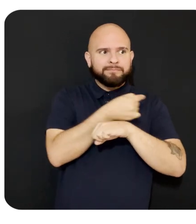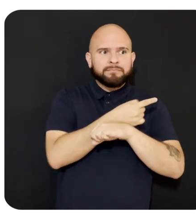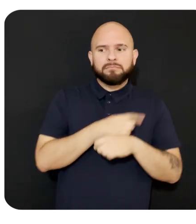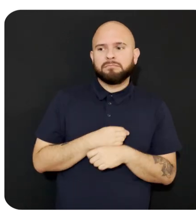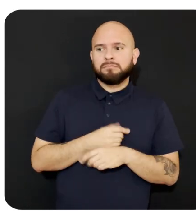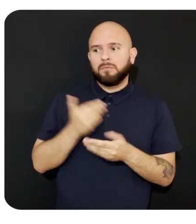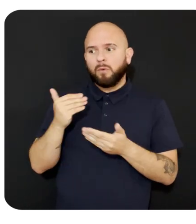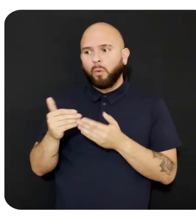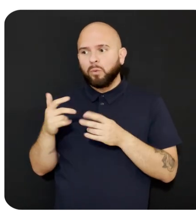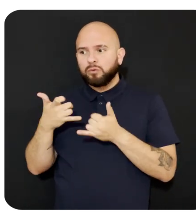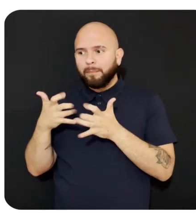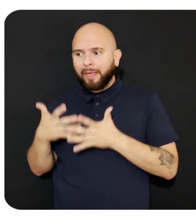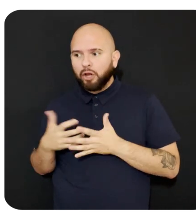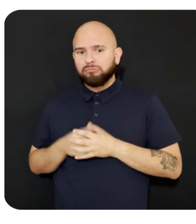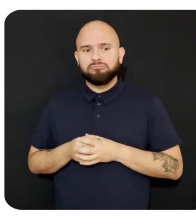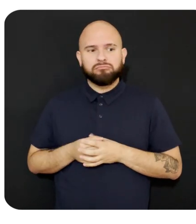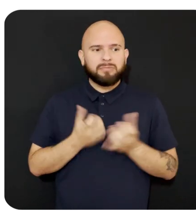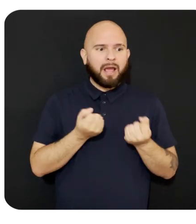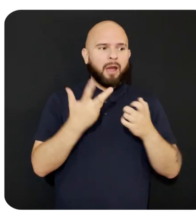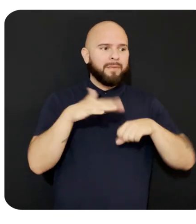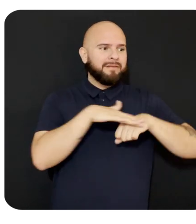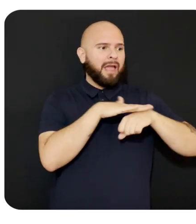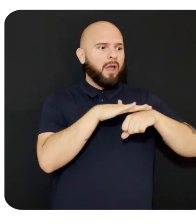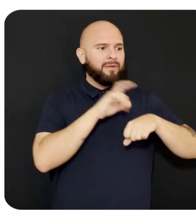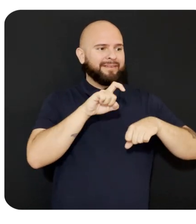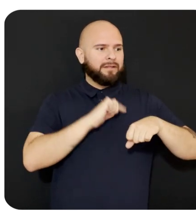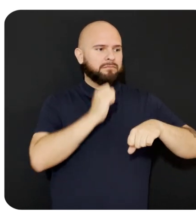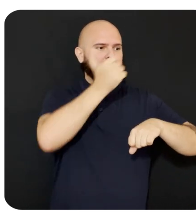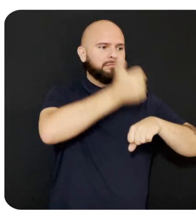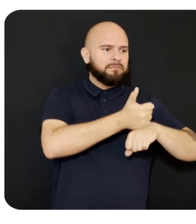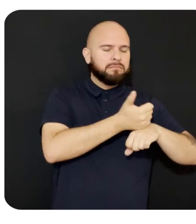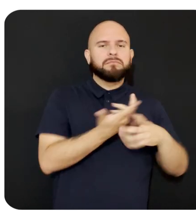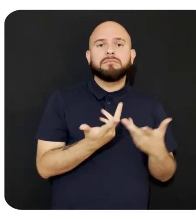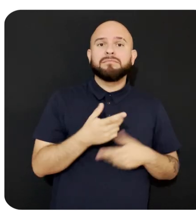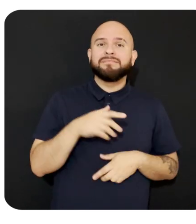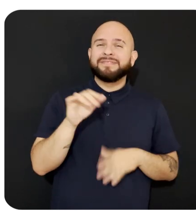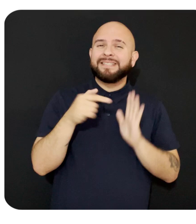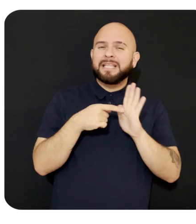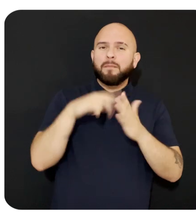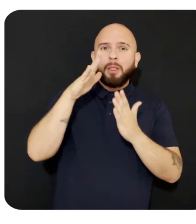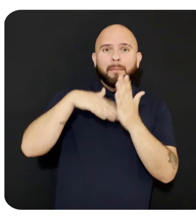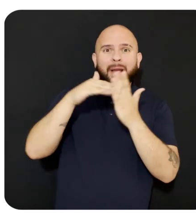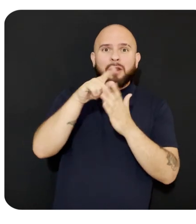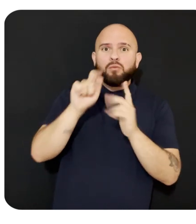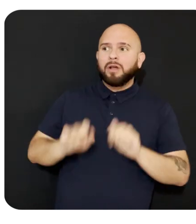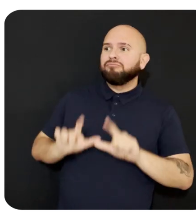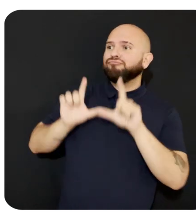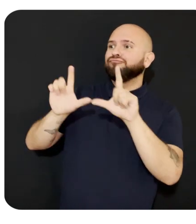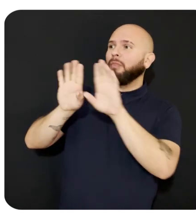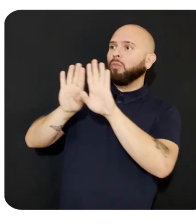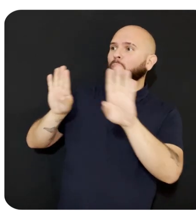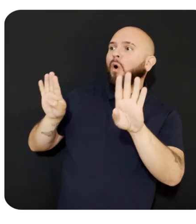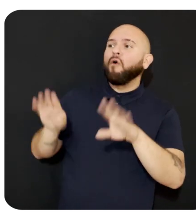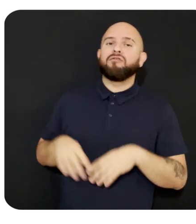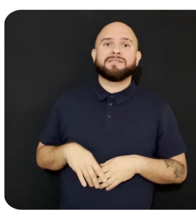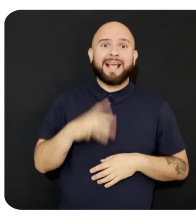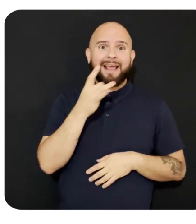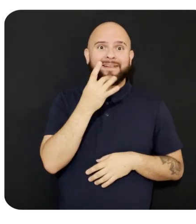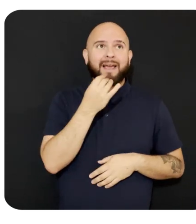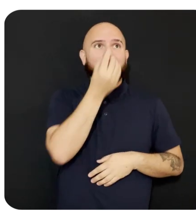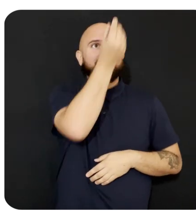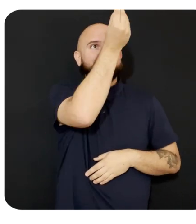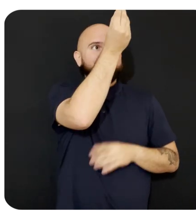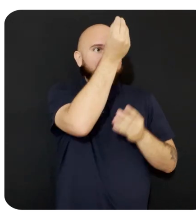or how much surface area is needed. You could place paintings on virtual surfaces like walls, while hanging virtual lights from the ceiling.